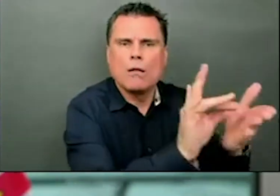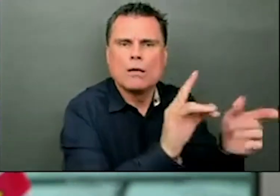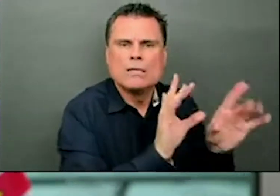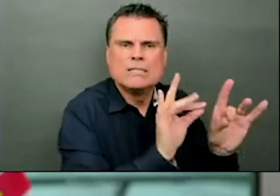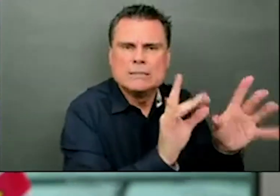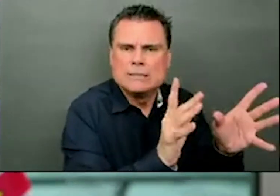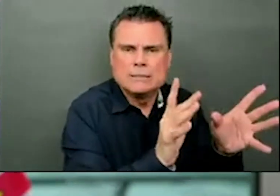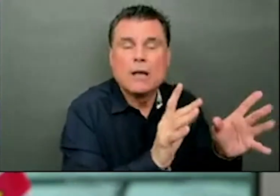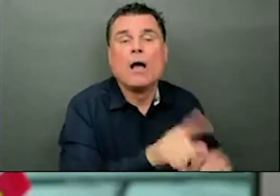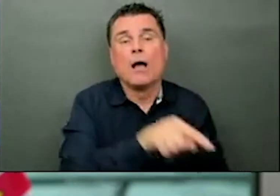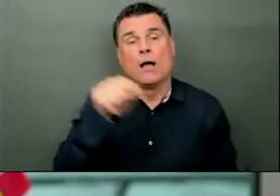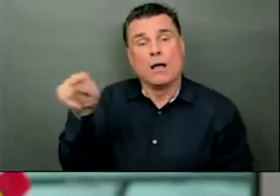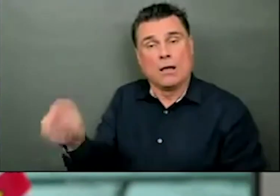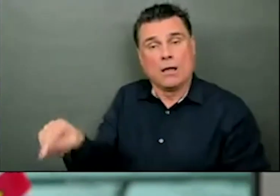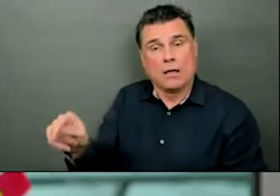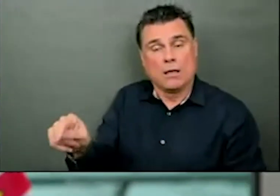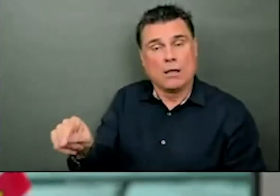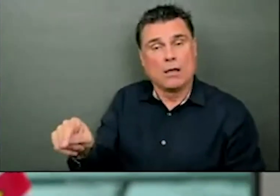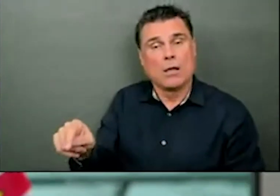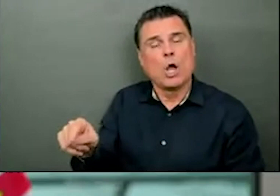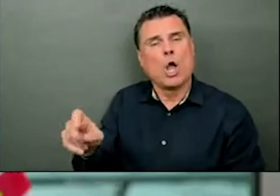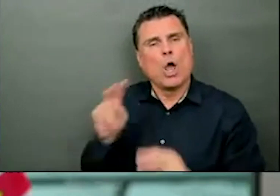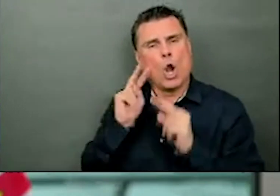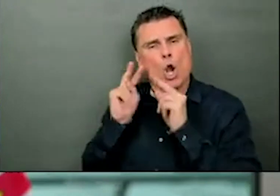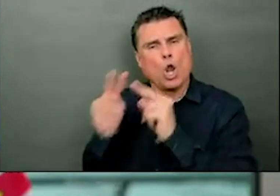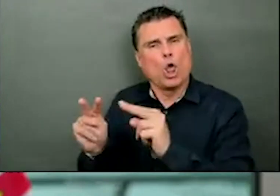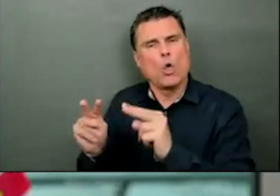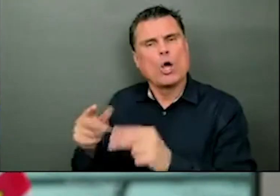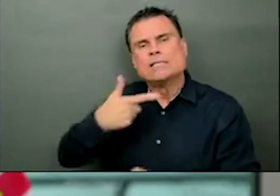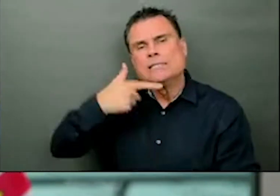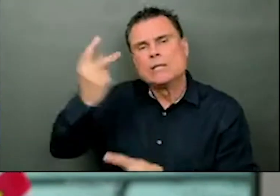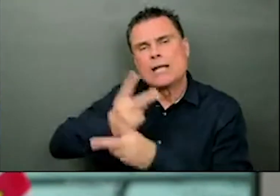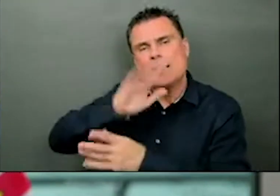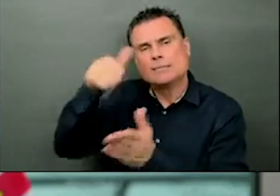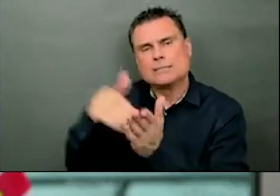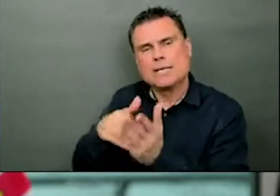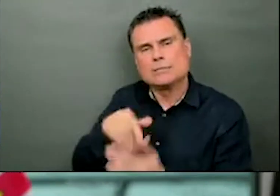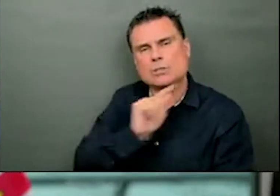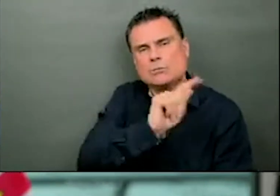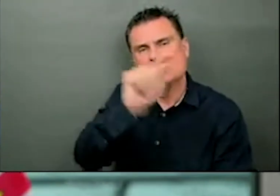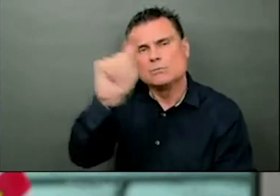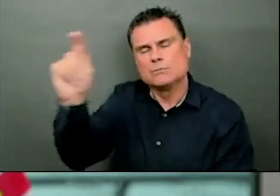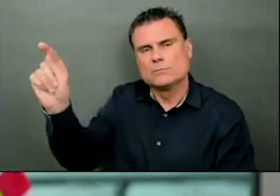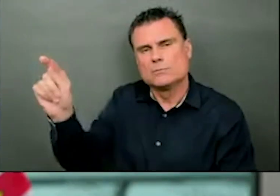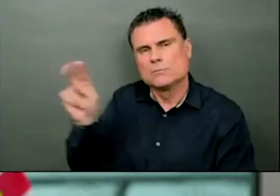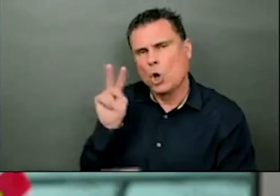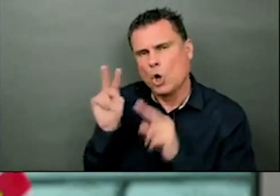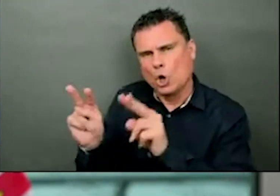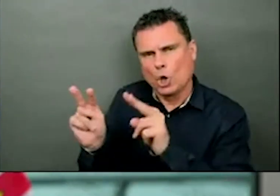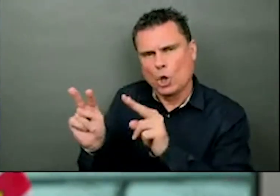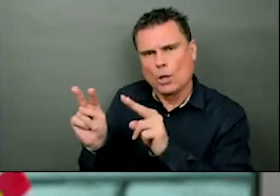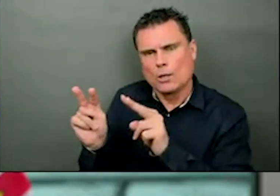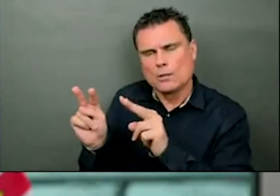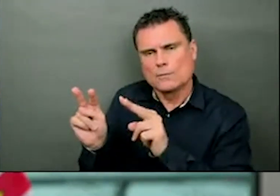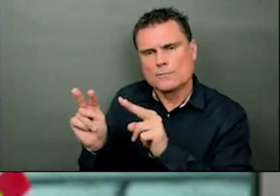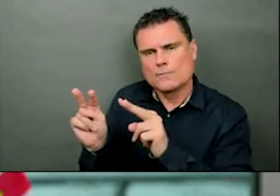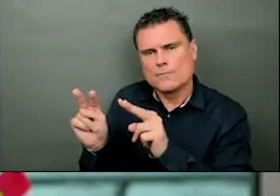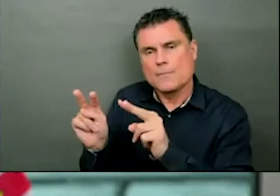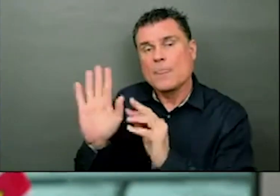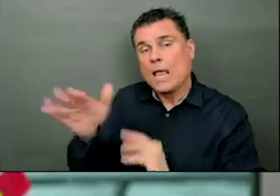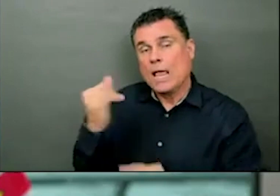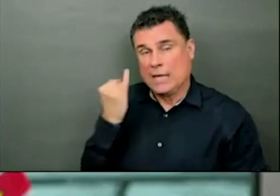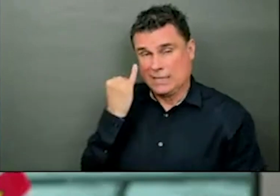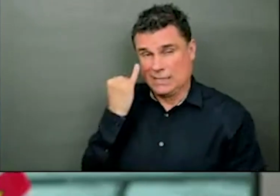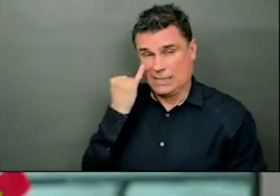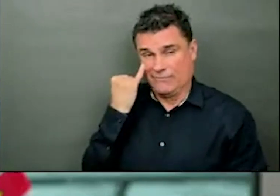are a community of themselves. And having immunization rates of protection rates either that high means that